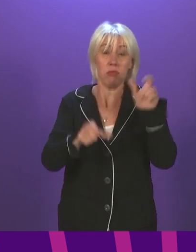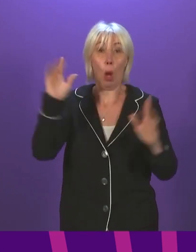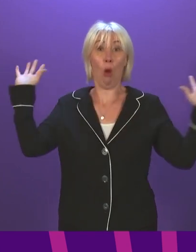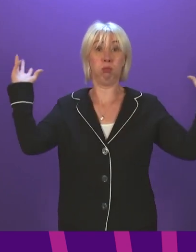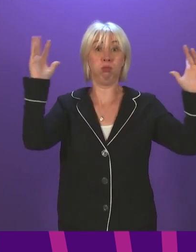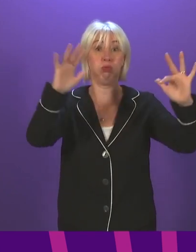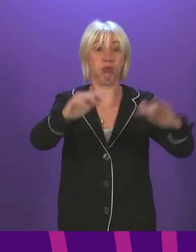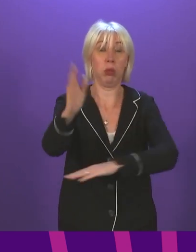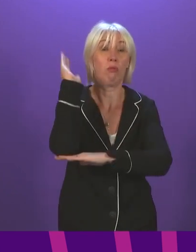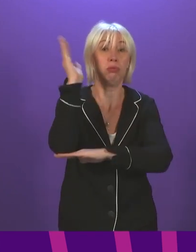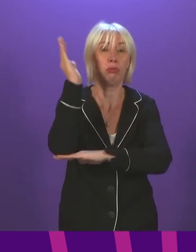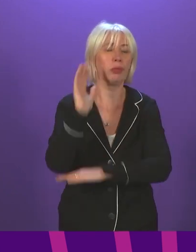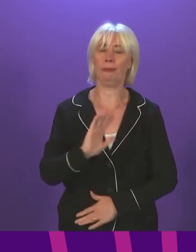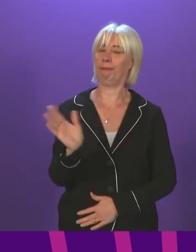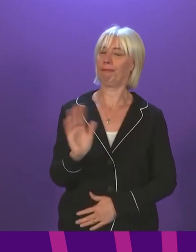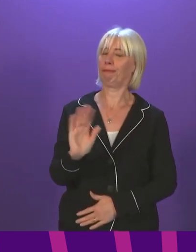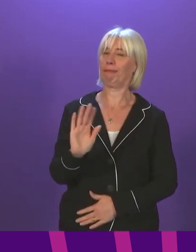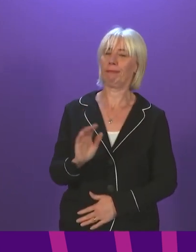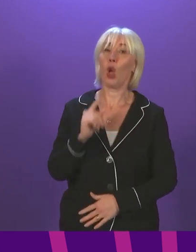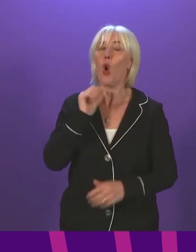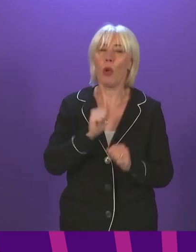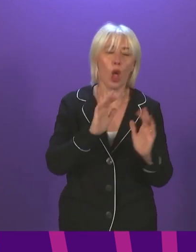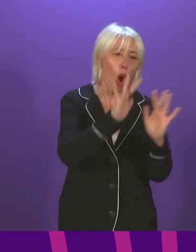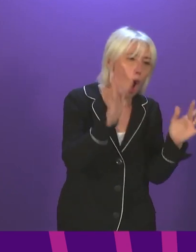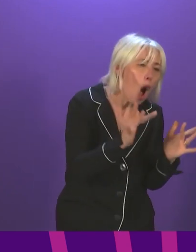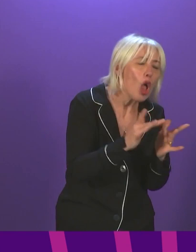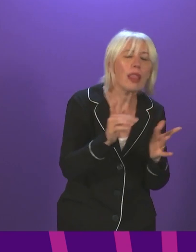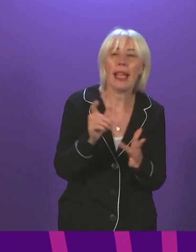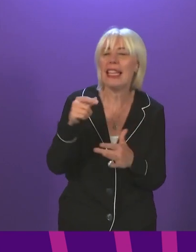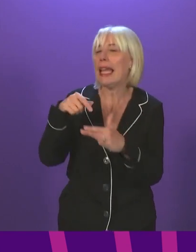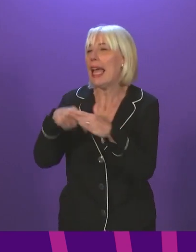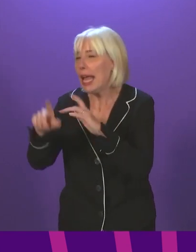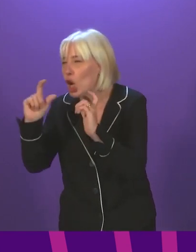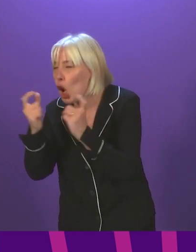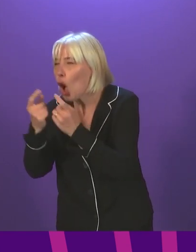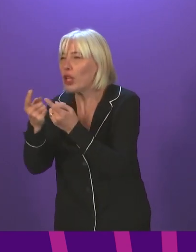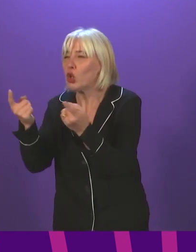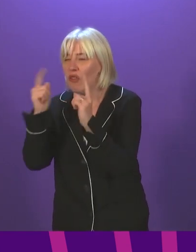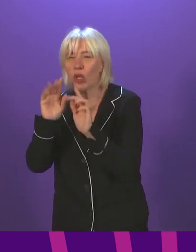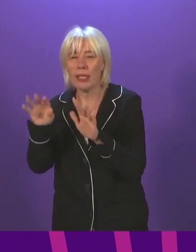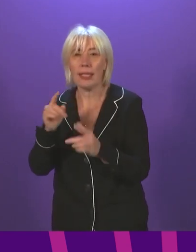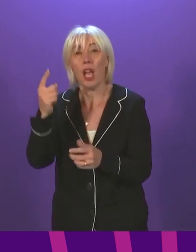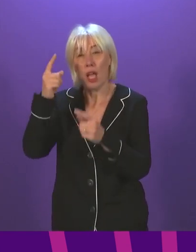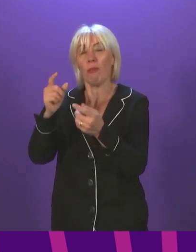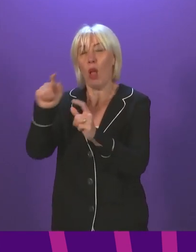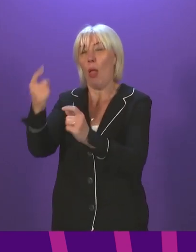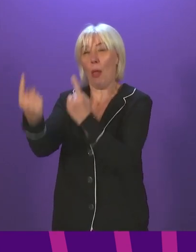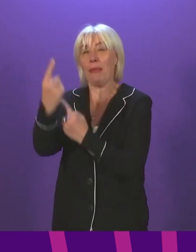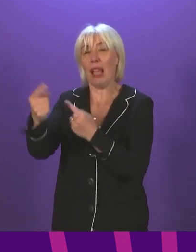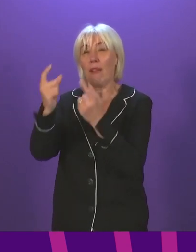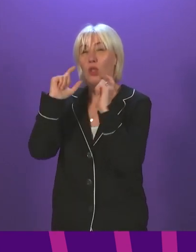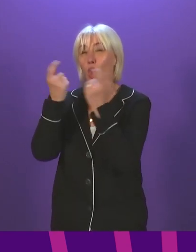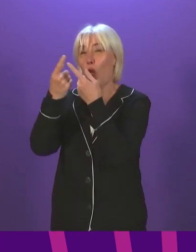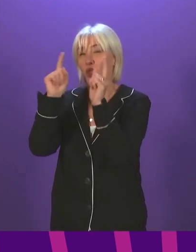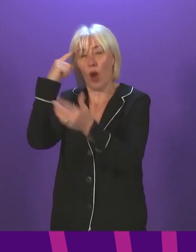lectures for now. Instead, there will be a mix of online and in-person learning with institutions themselves deciding the level of in